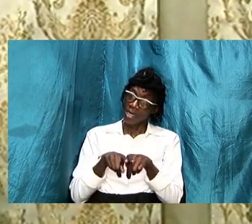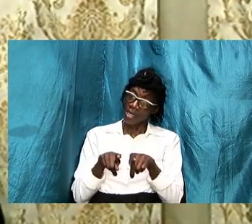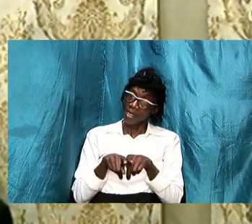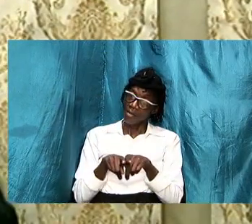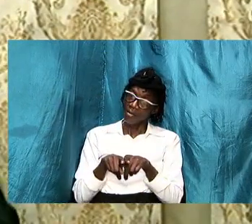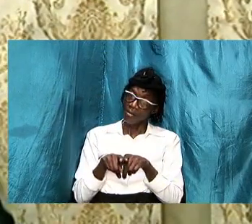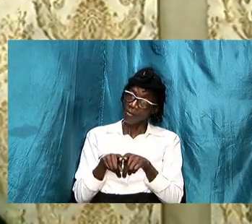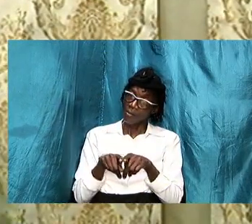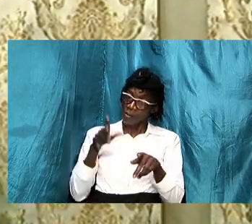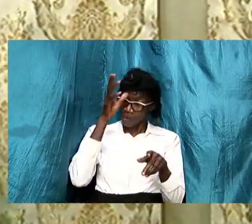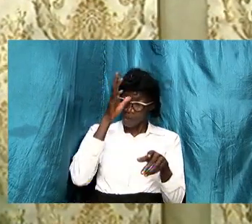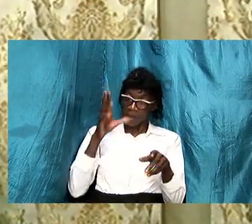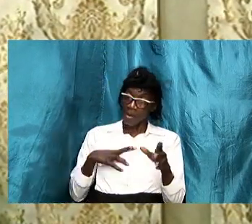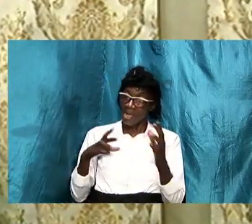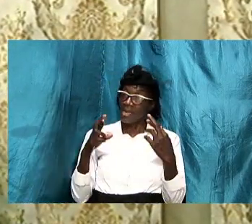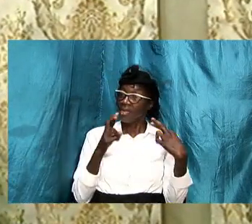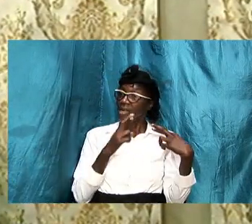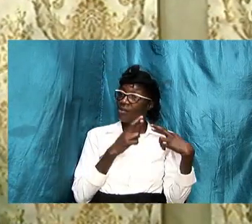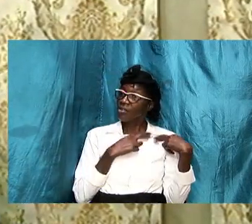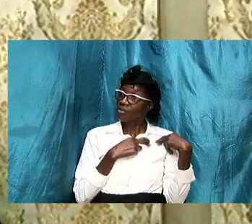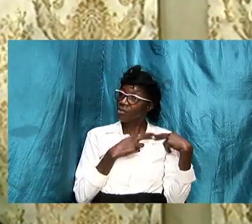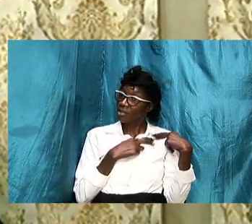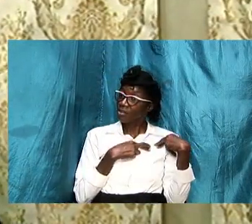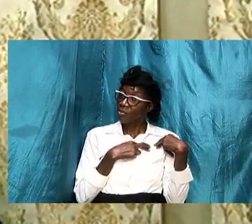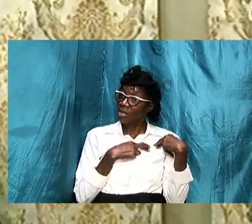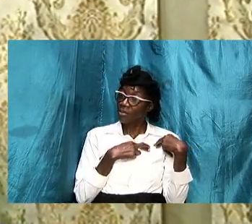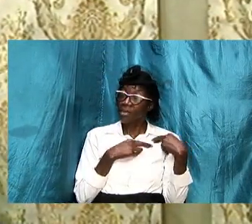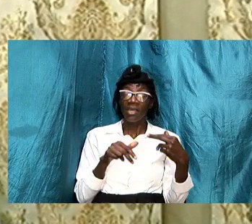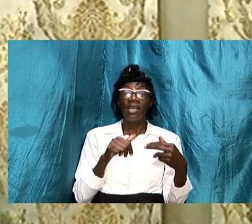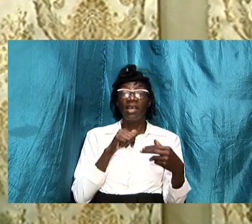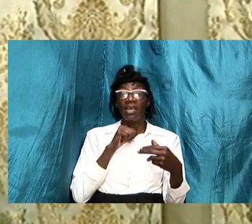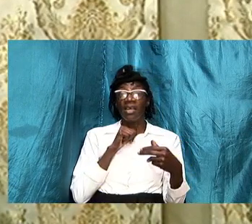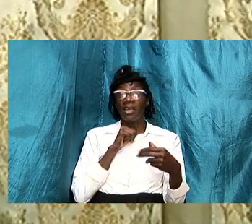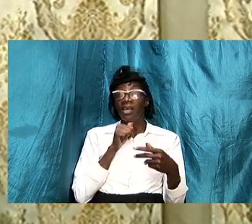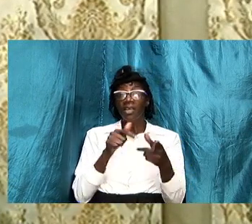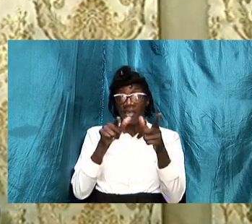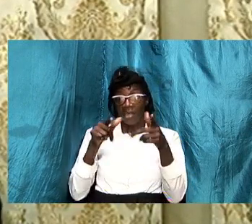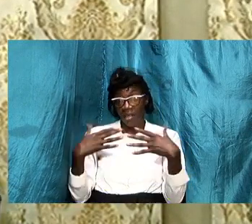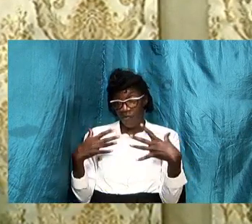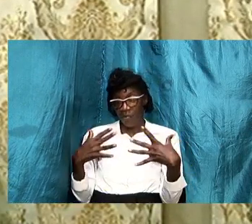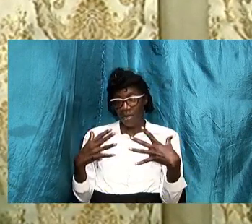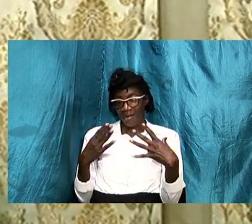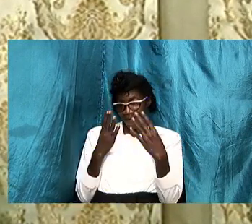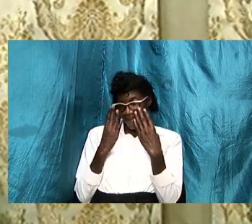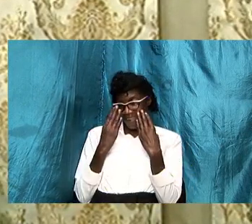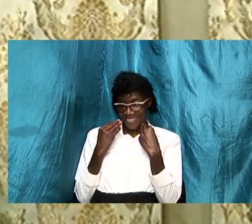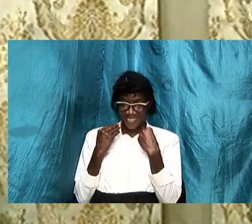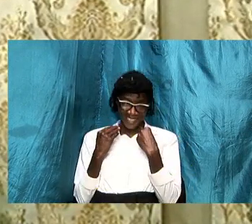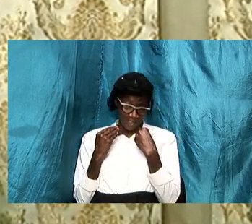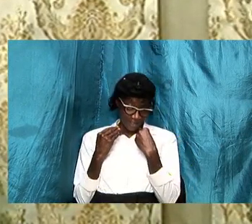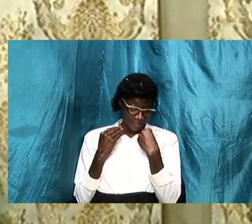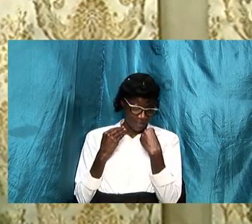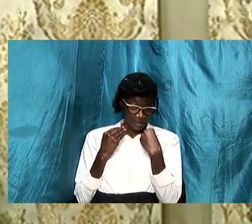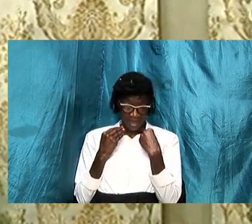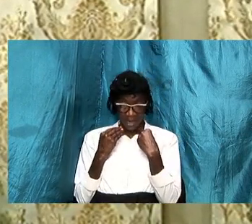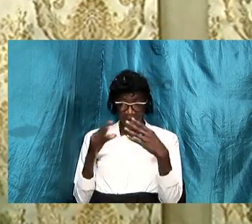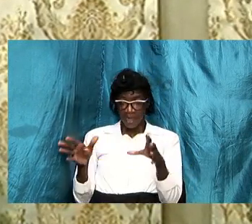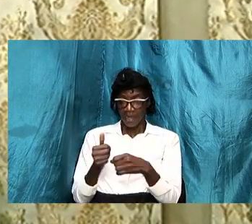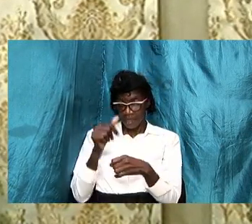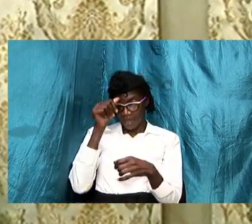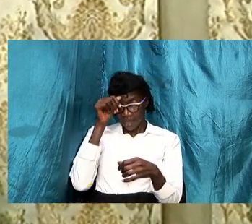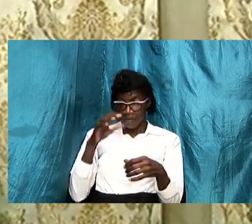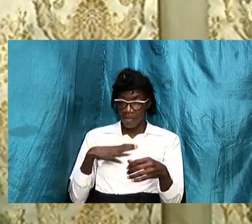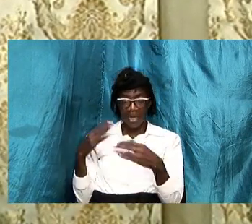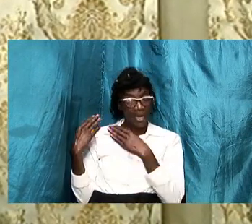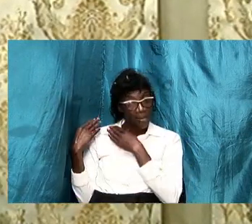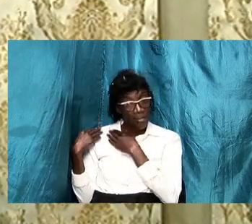responsibility i was not afraid and i was not shy to tell our men that the burden of